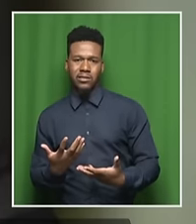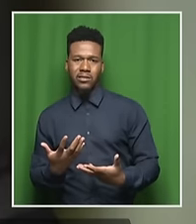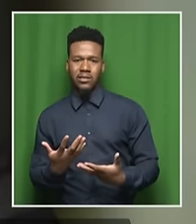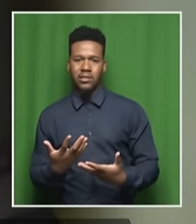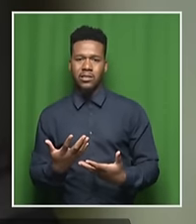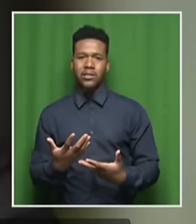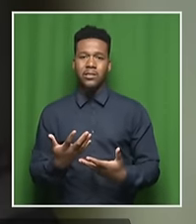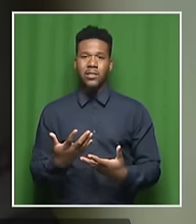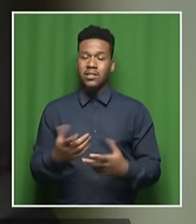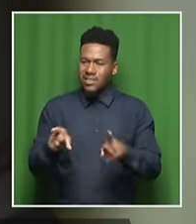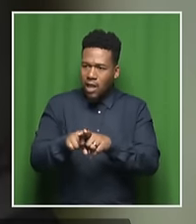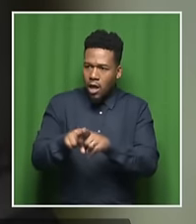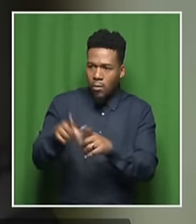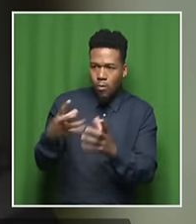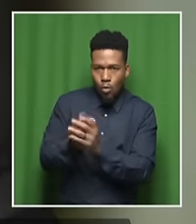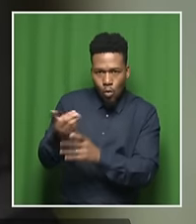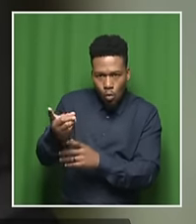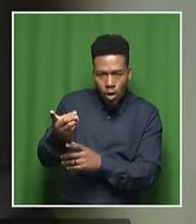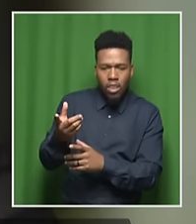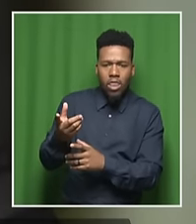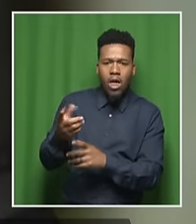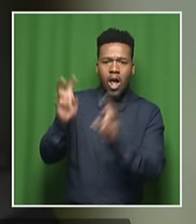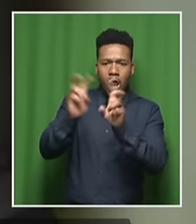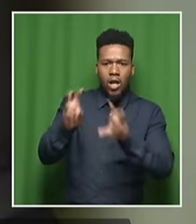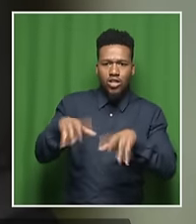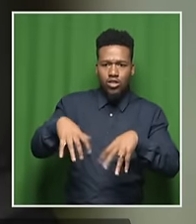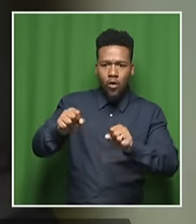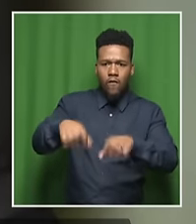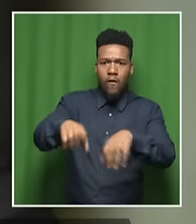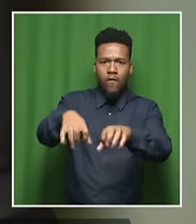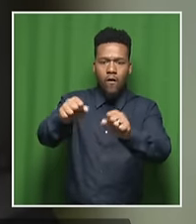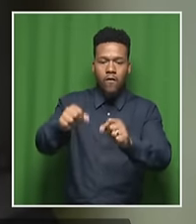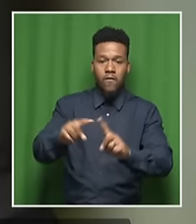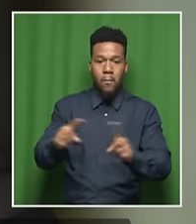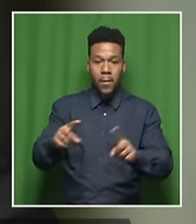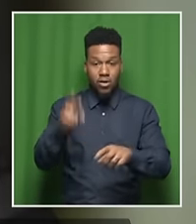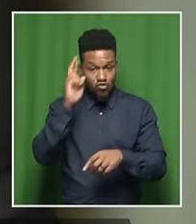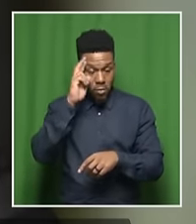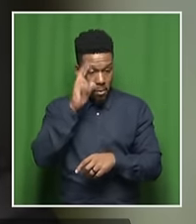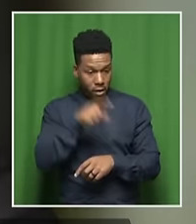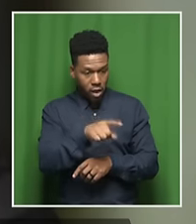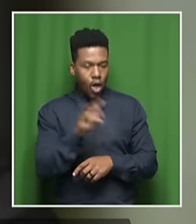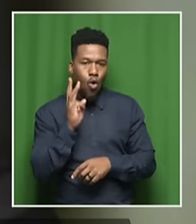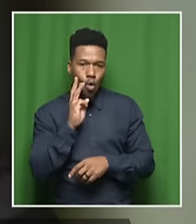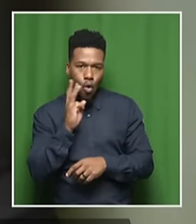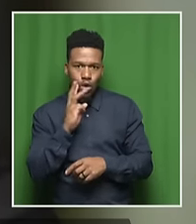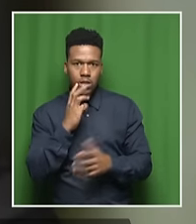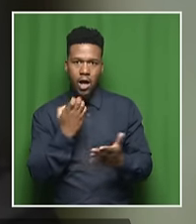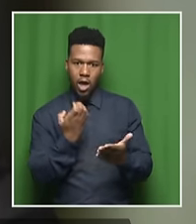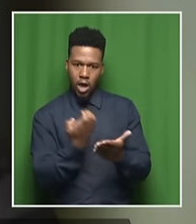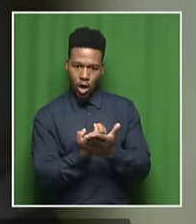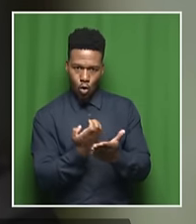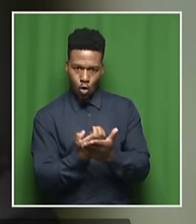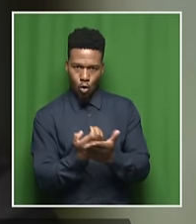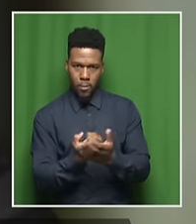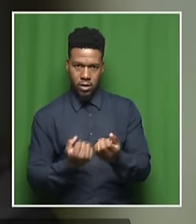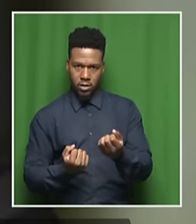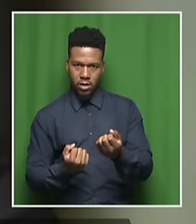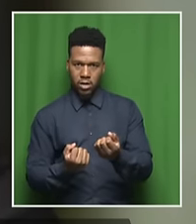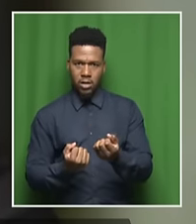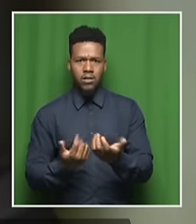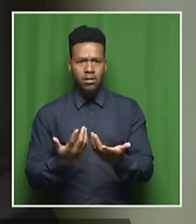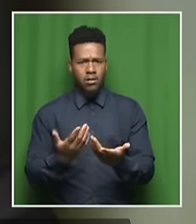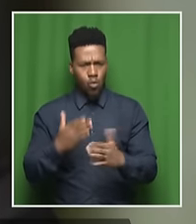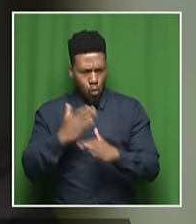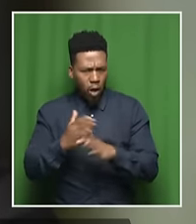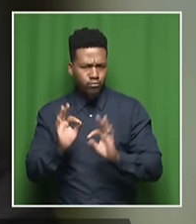electricity or the blackouts. But we need to remember that water is an economic enabler, so all parties need to be involved and